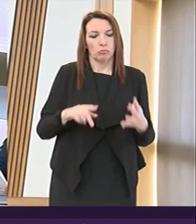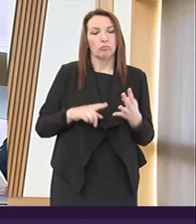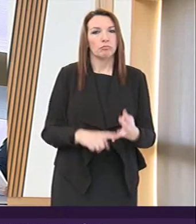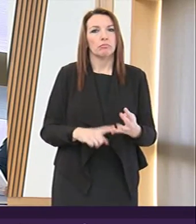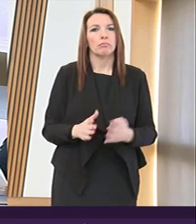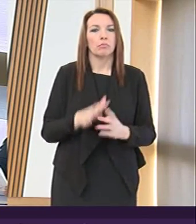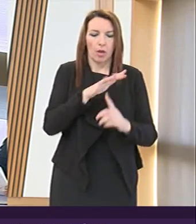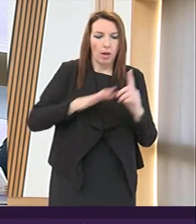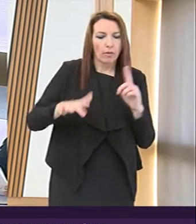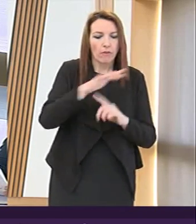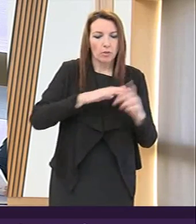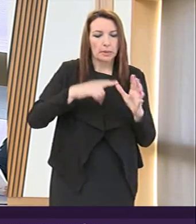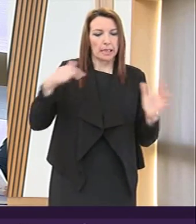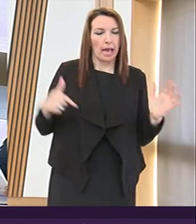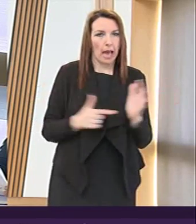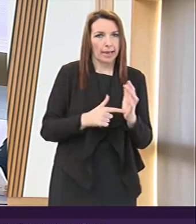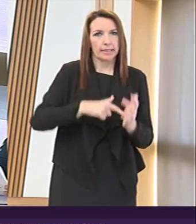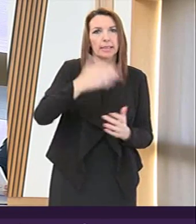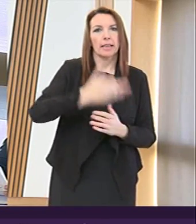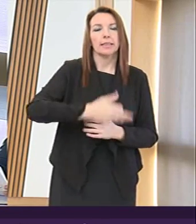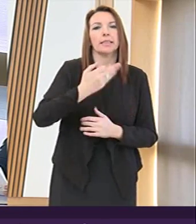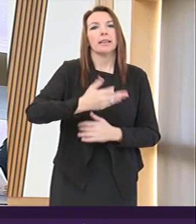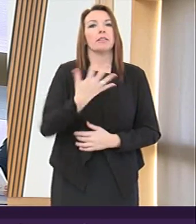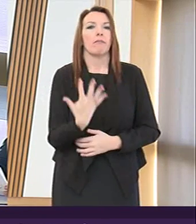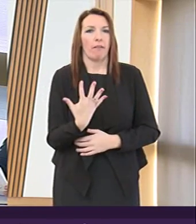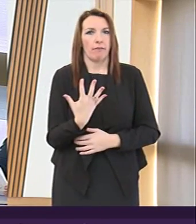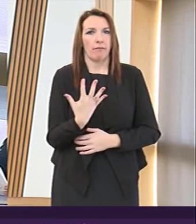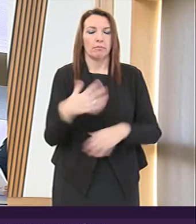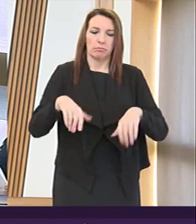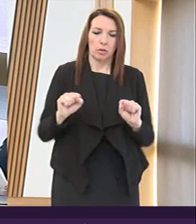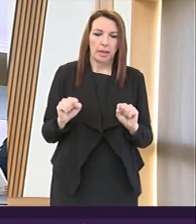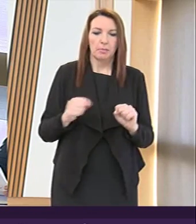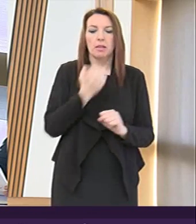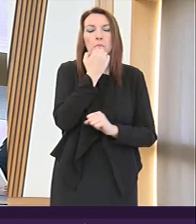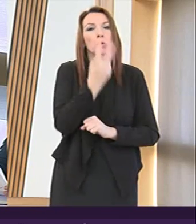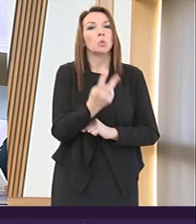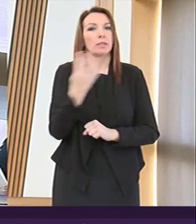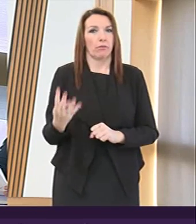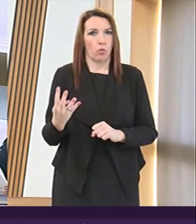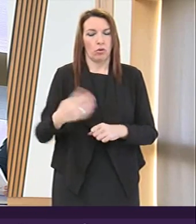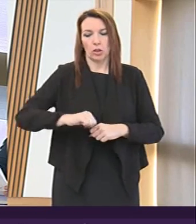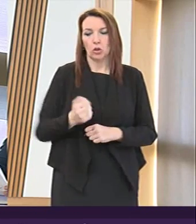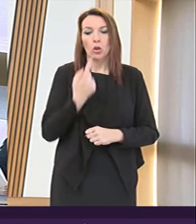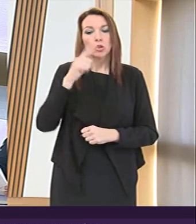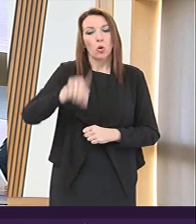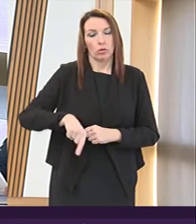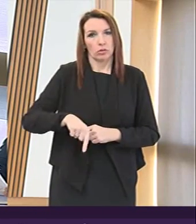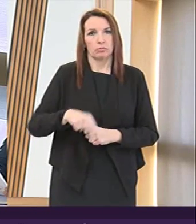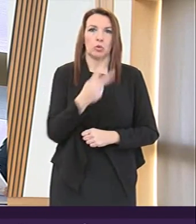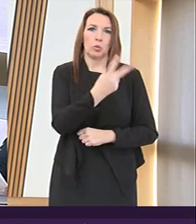the Environmental Protection Act commencement number 24 Scotland order